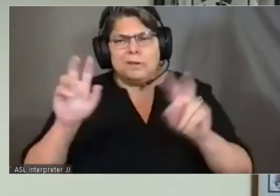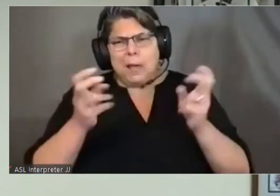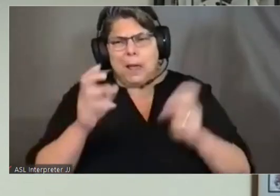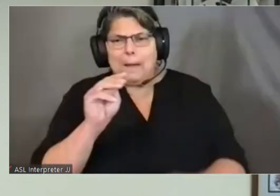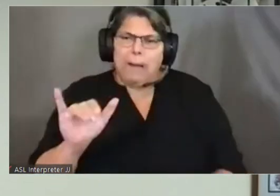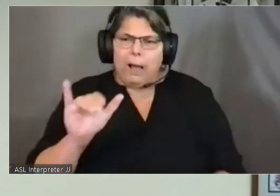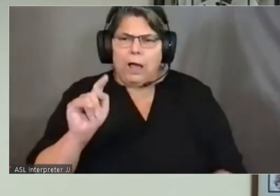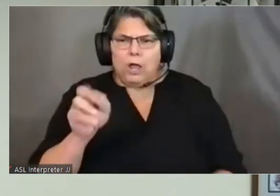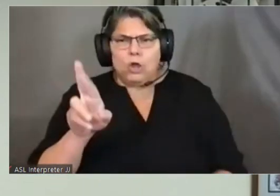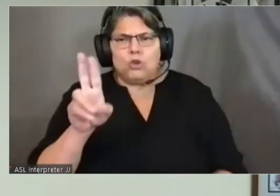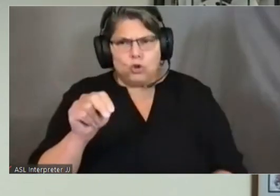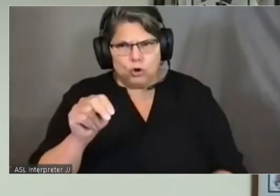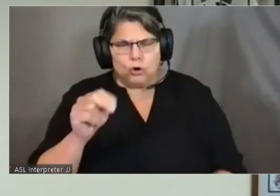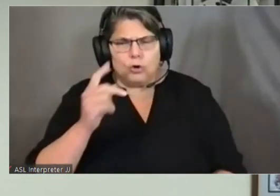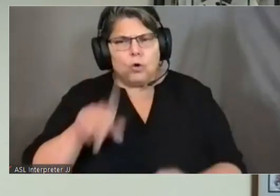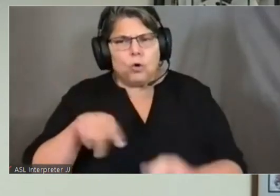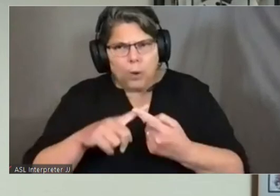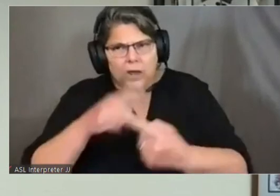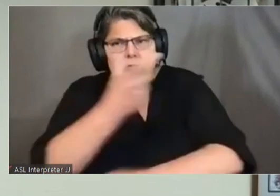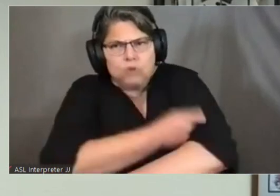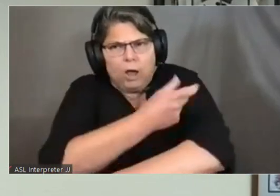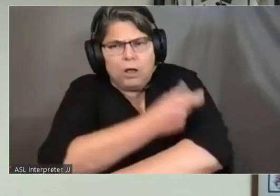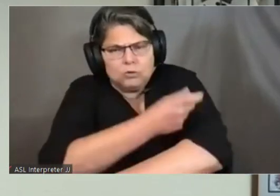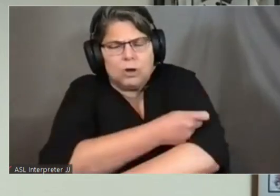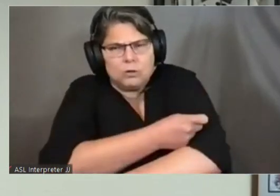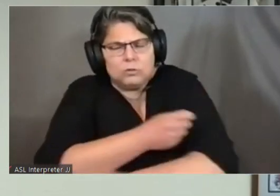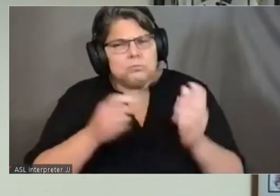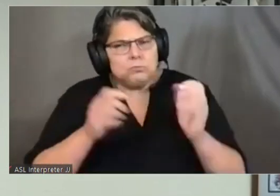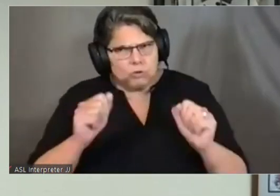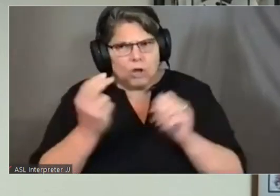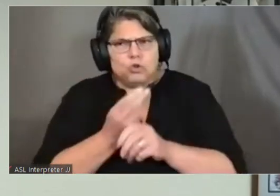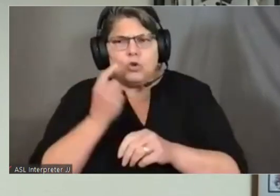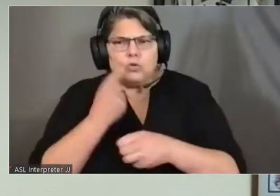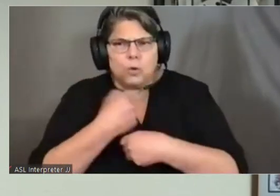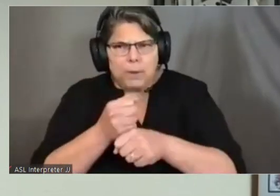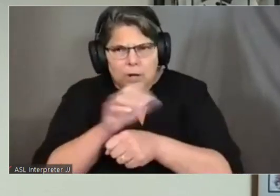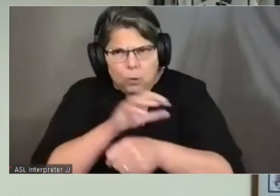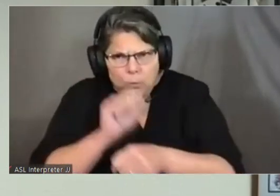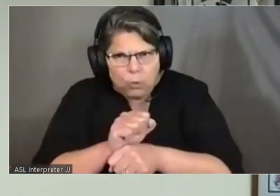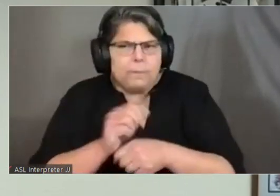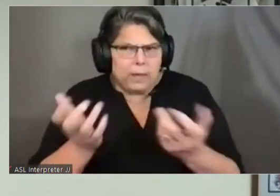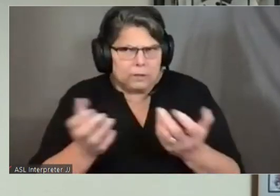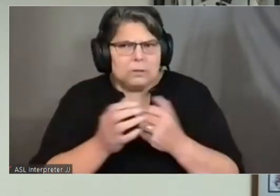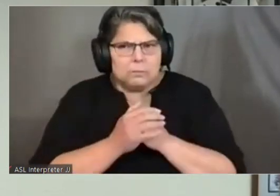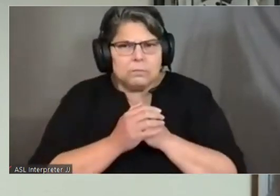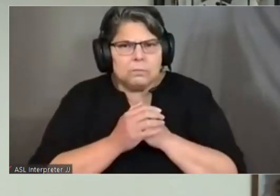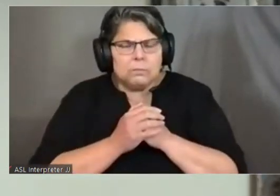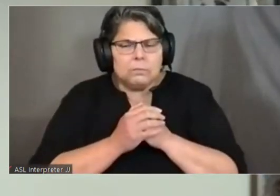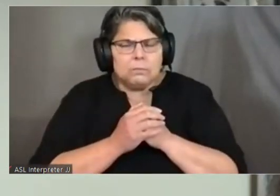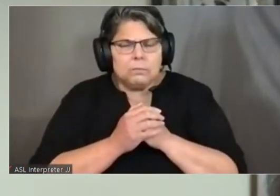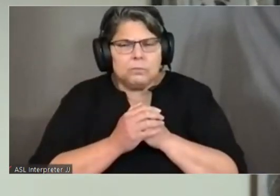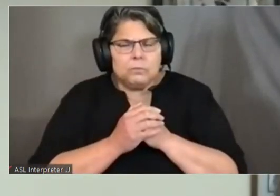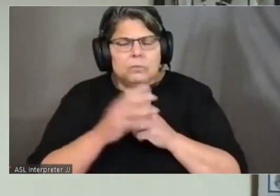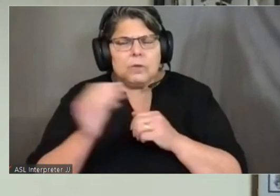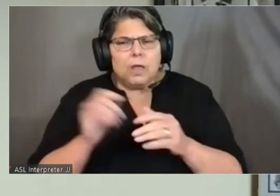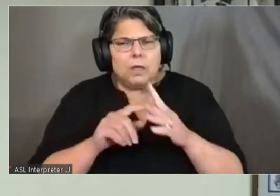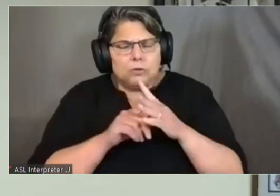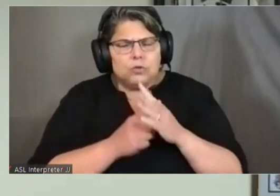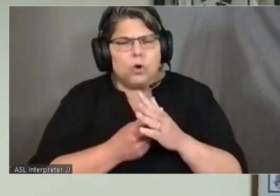beginning to use it for appointments and scheduling as well and beginning